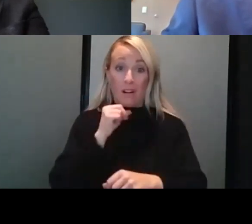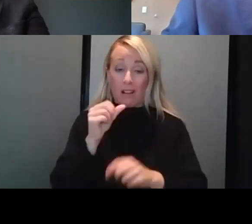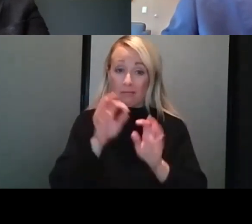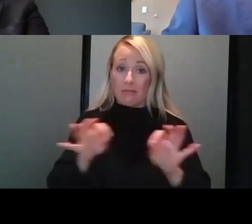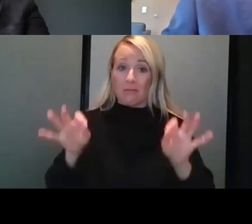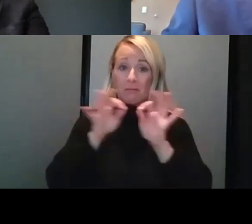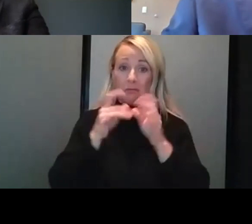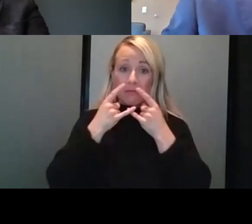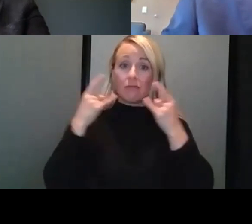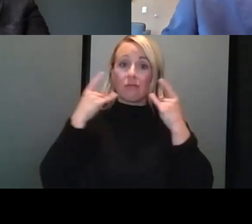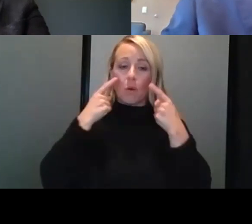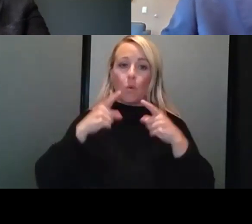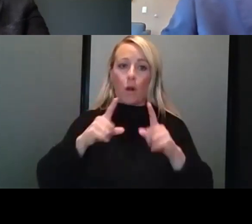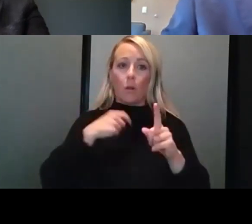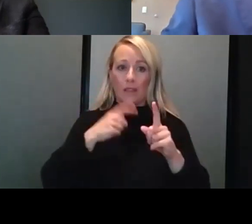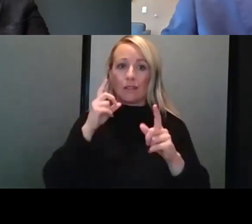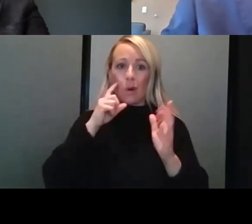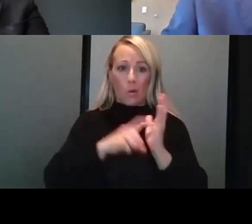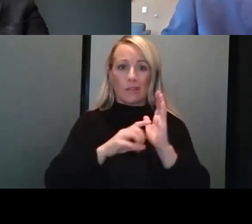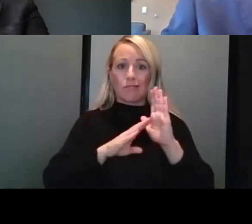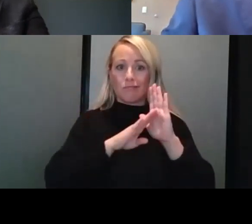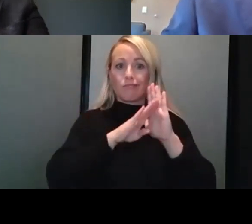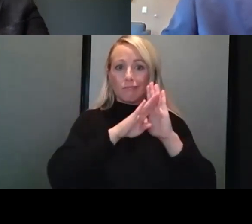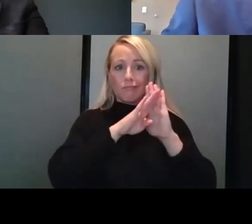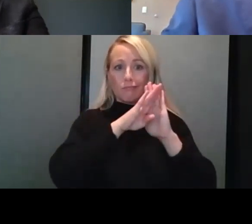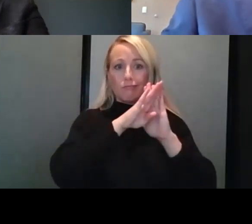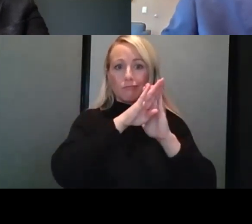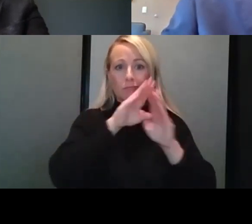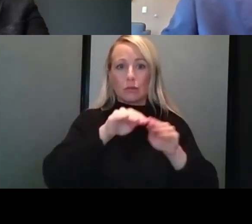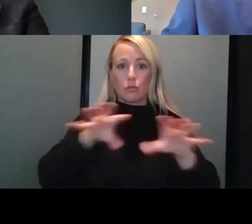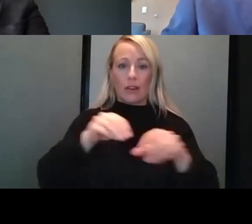this current increase in COVID activity and spread across our community.